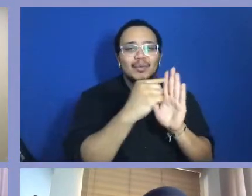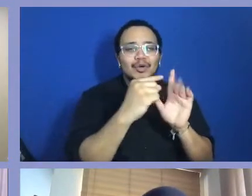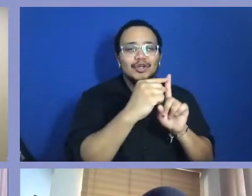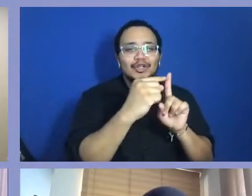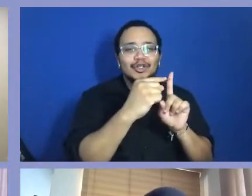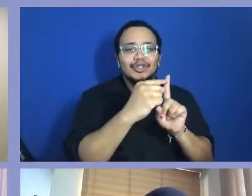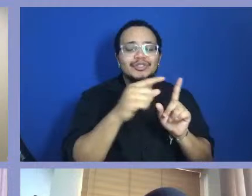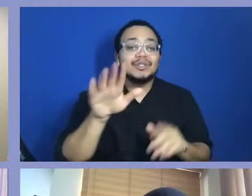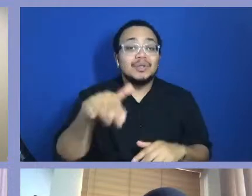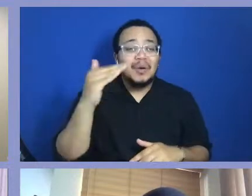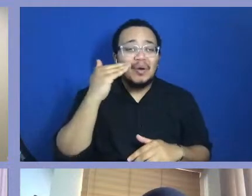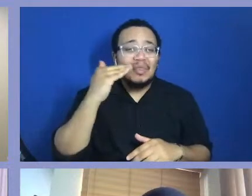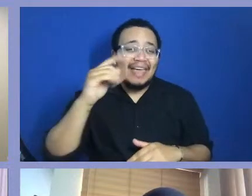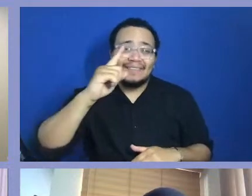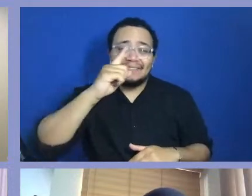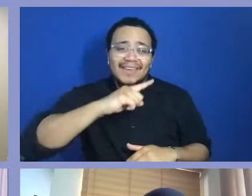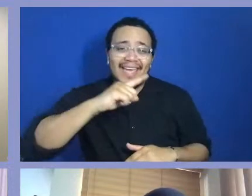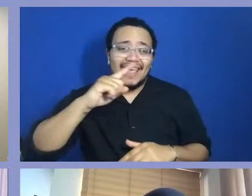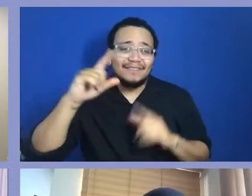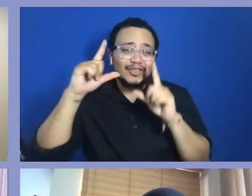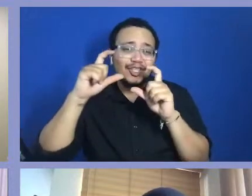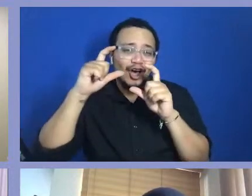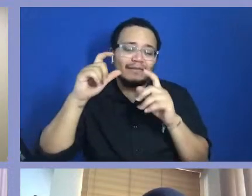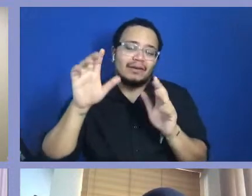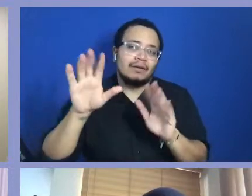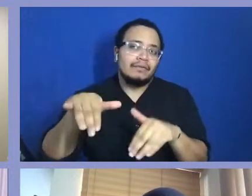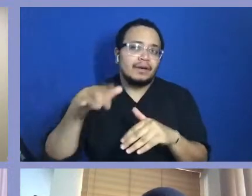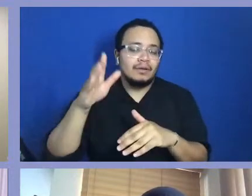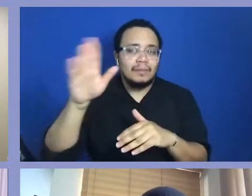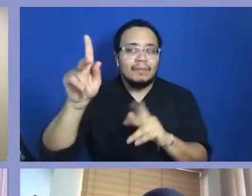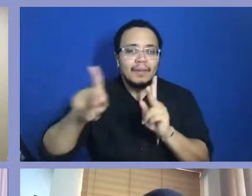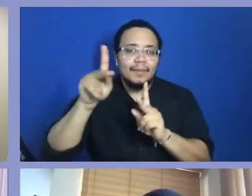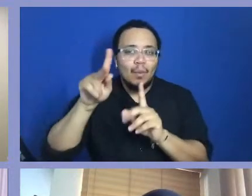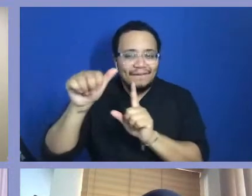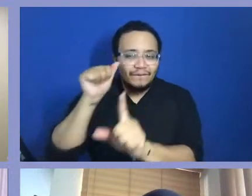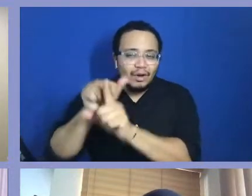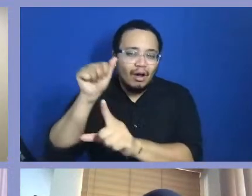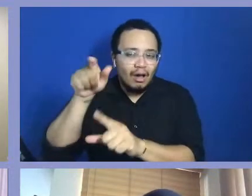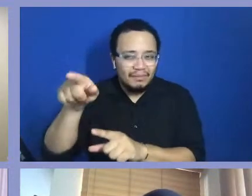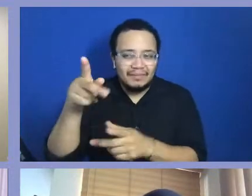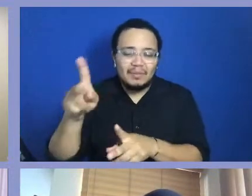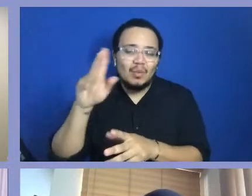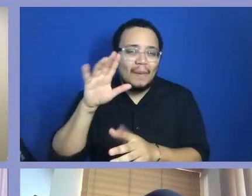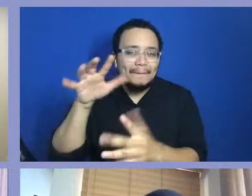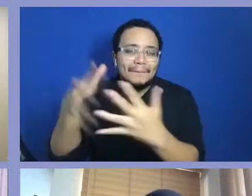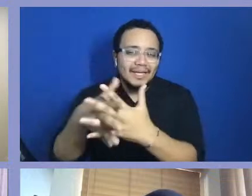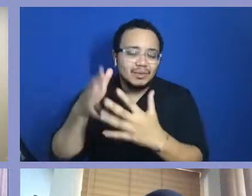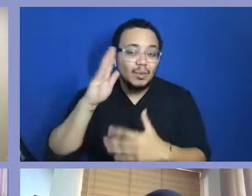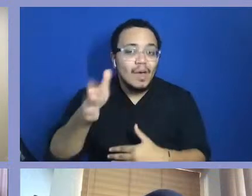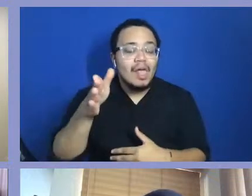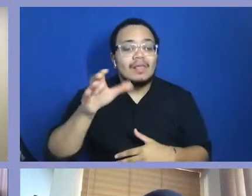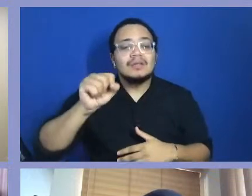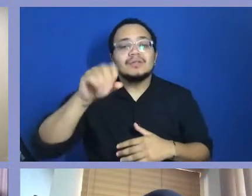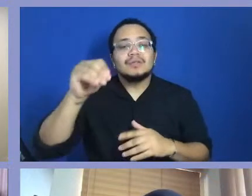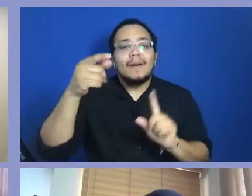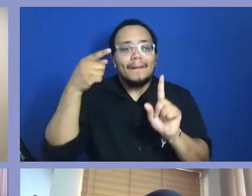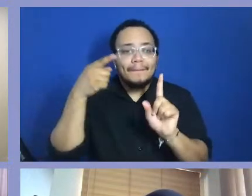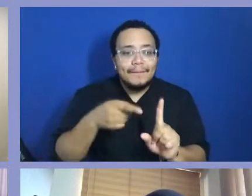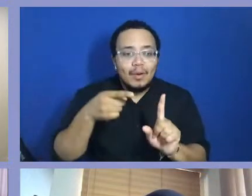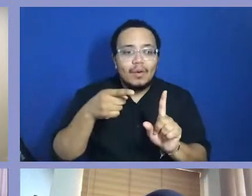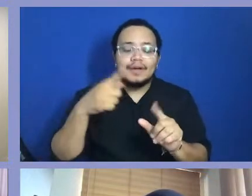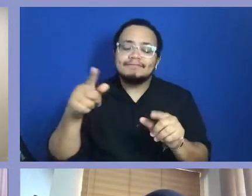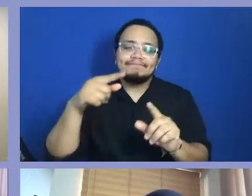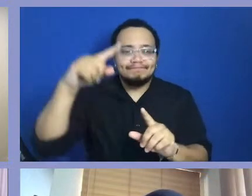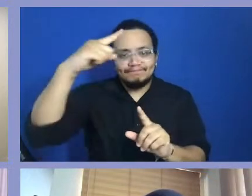gets found out. And the more you dig in fake stuff, the more fake and unreal you are. So we're not going to listen to that. We're going to keep on a good foot.